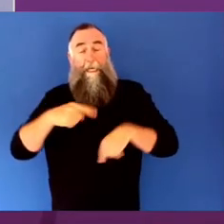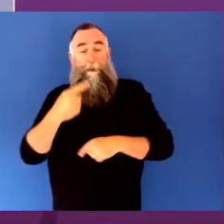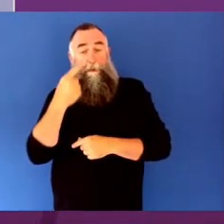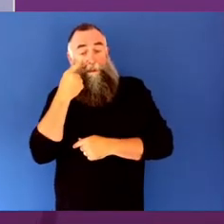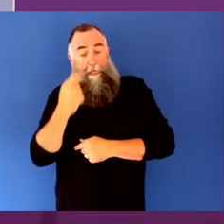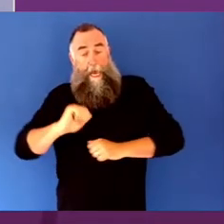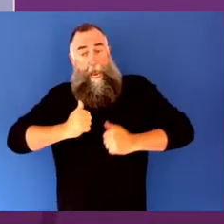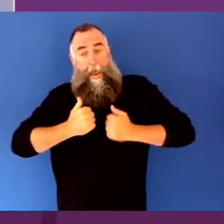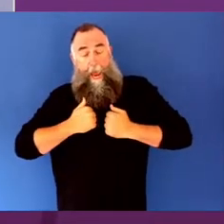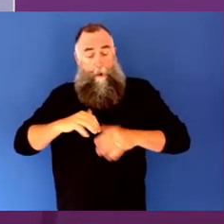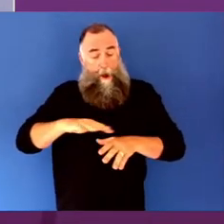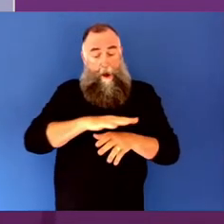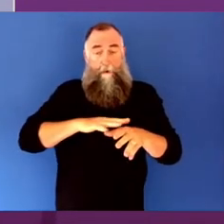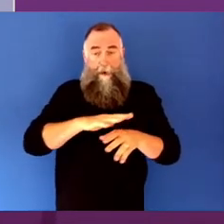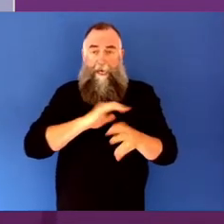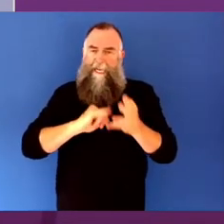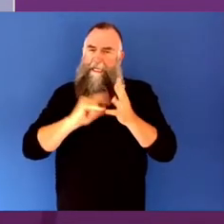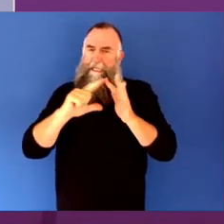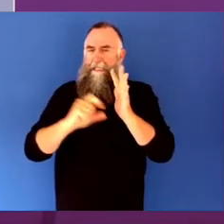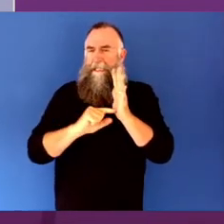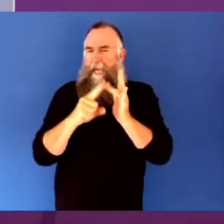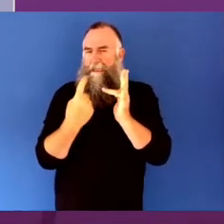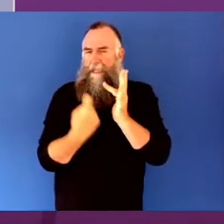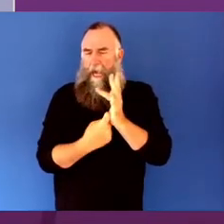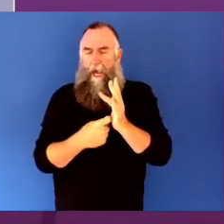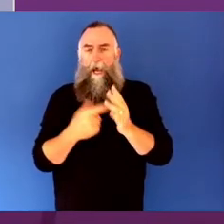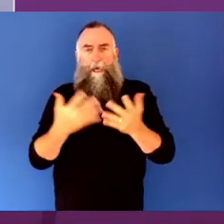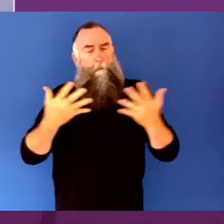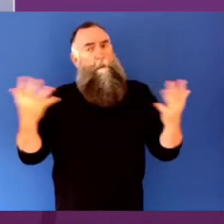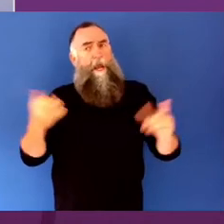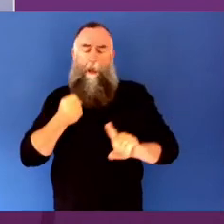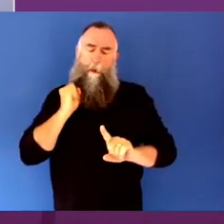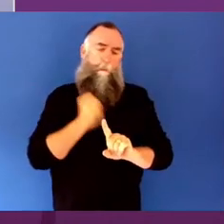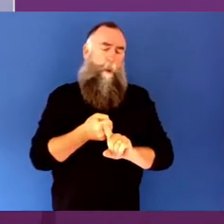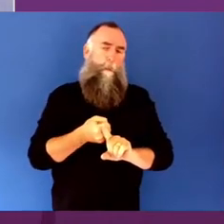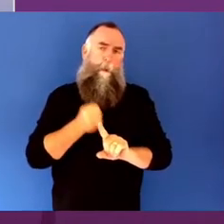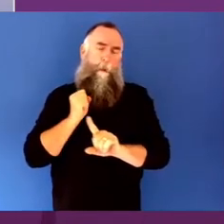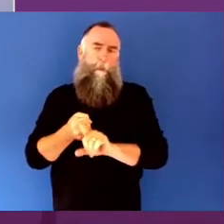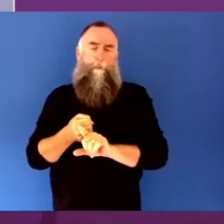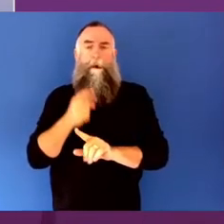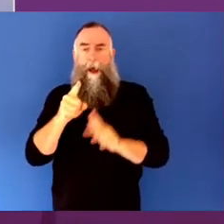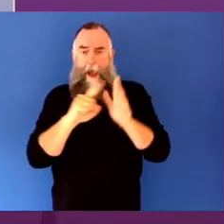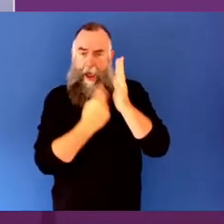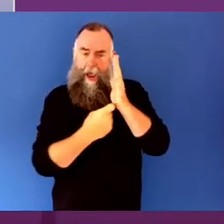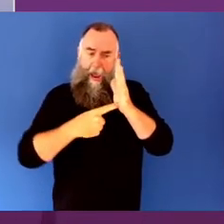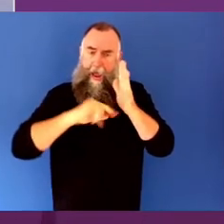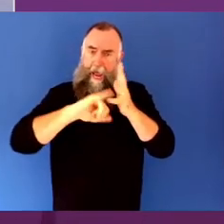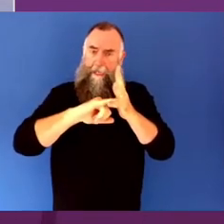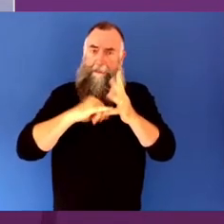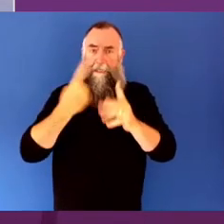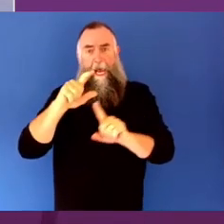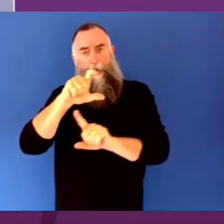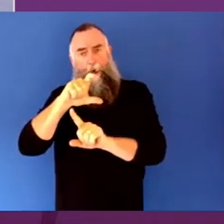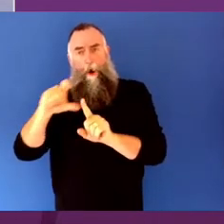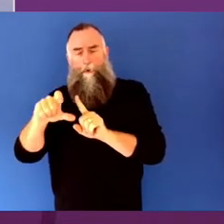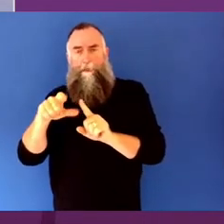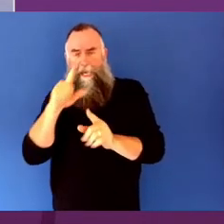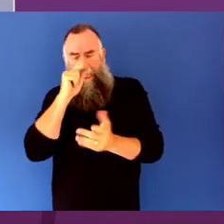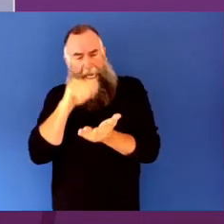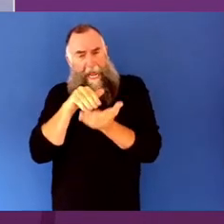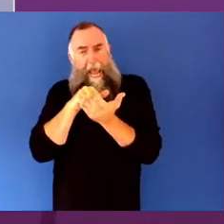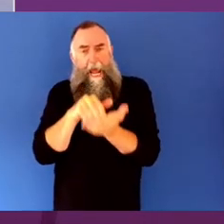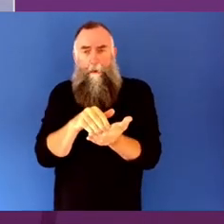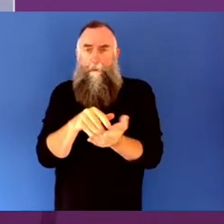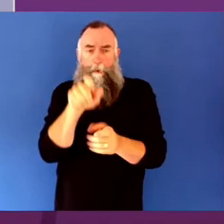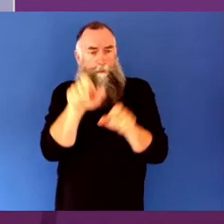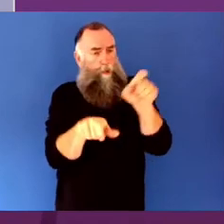It is also important to highlight how arts and culture can help members of the community to find meaning and joy as they also